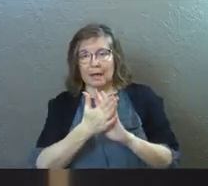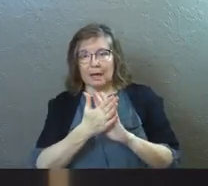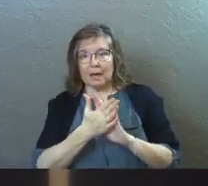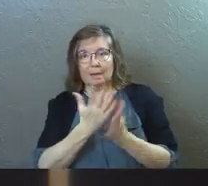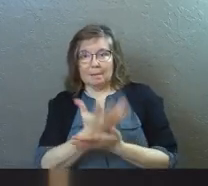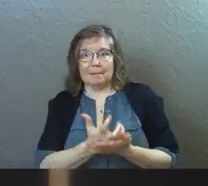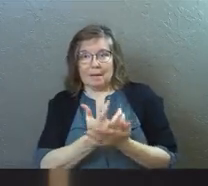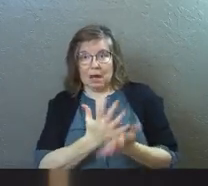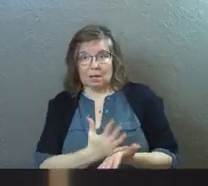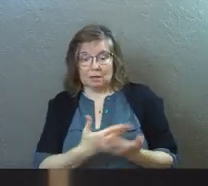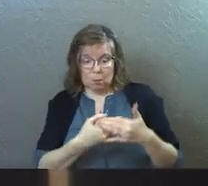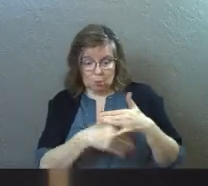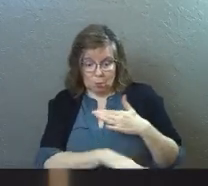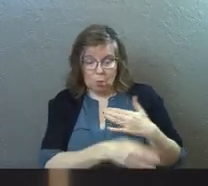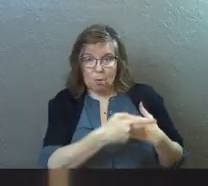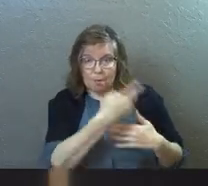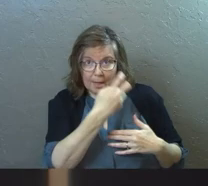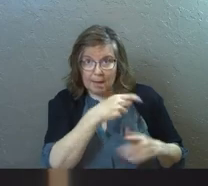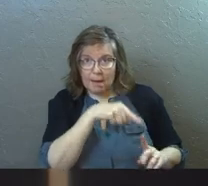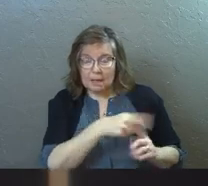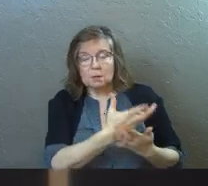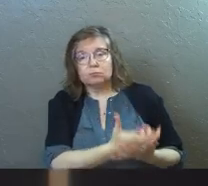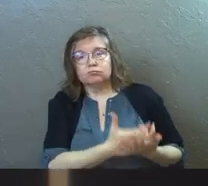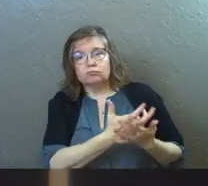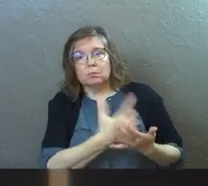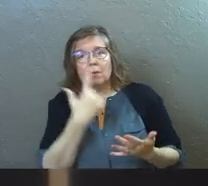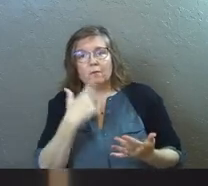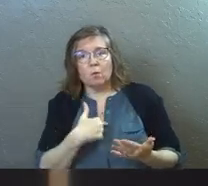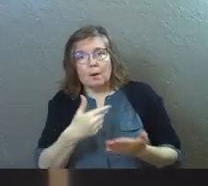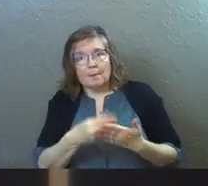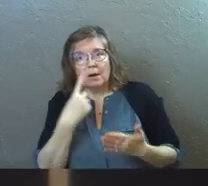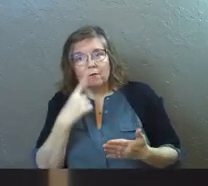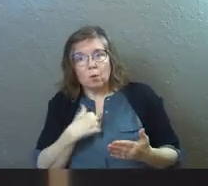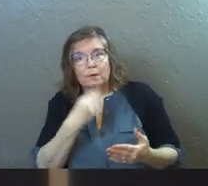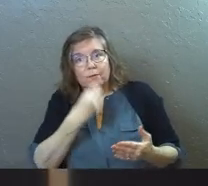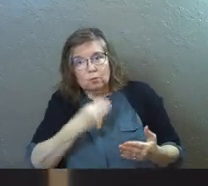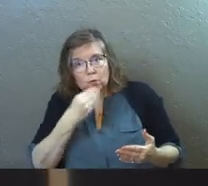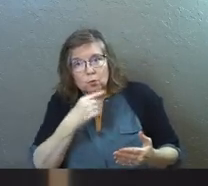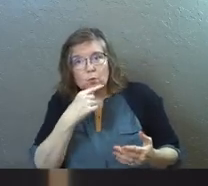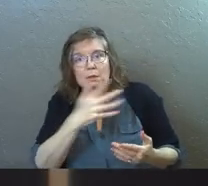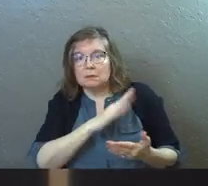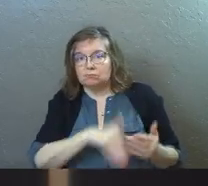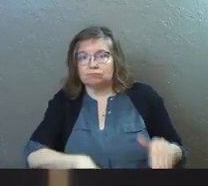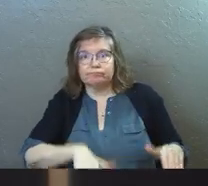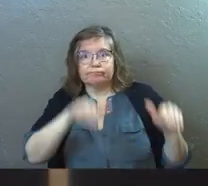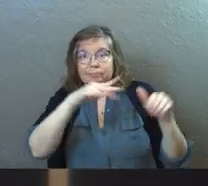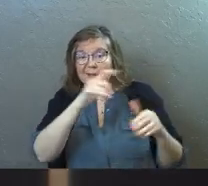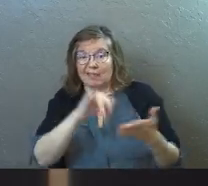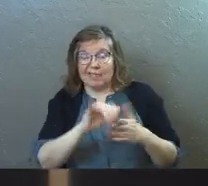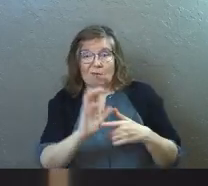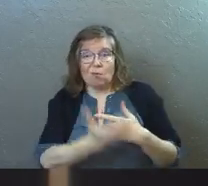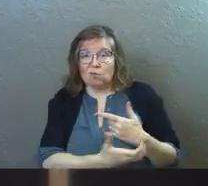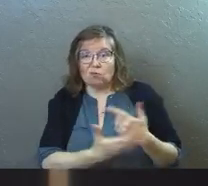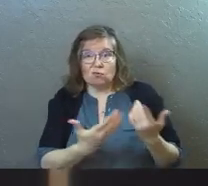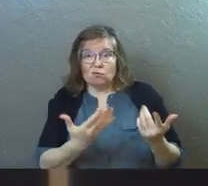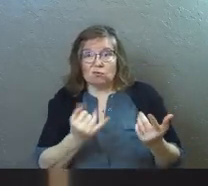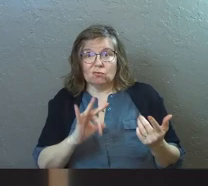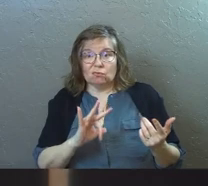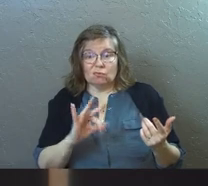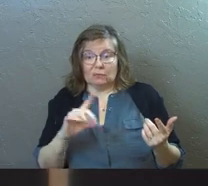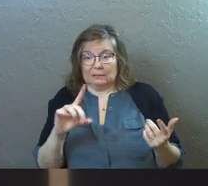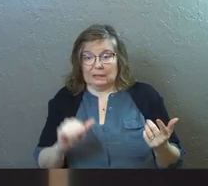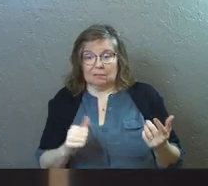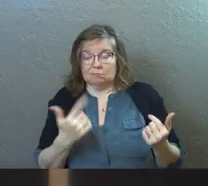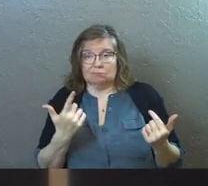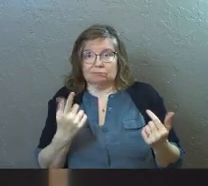a beggar. He had been born blind, and he was begging for his money, for his food, his whole life, because in that culture, you had